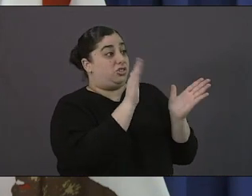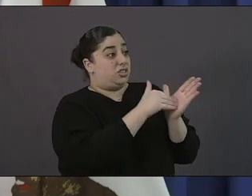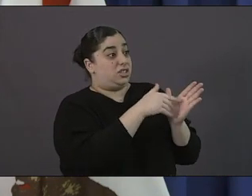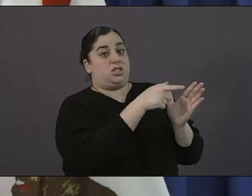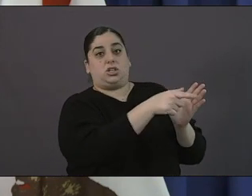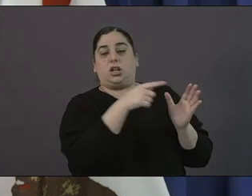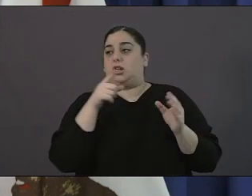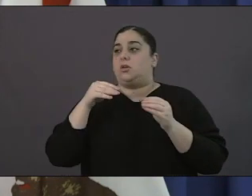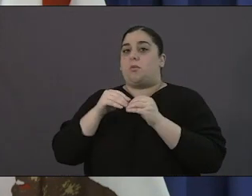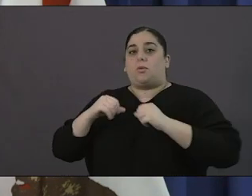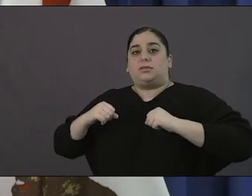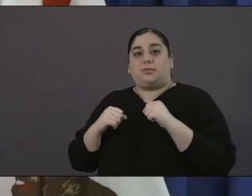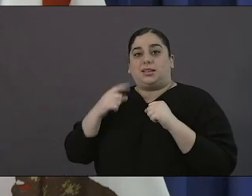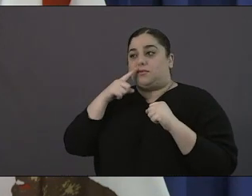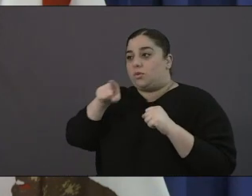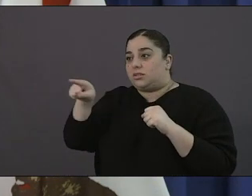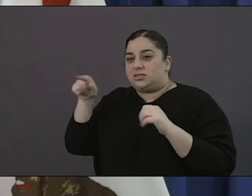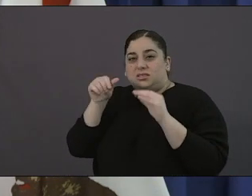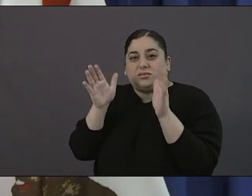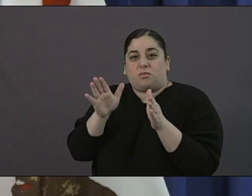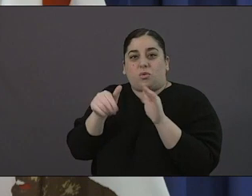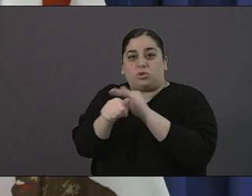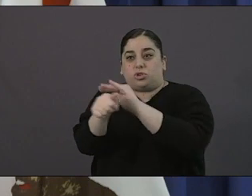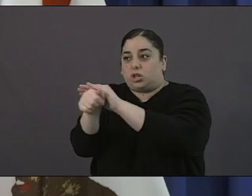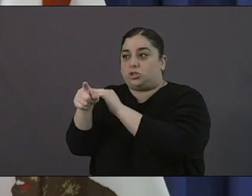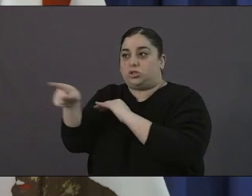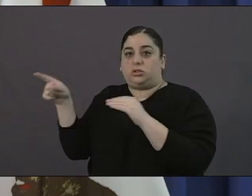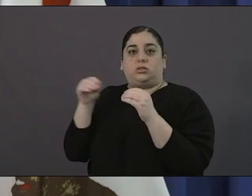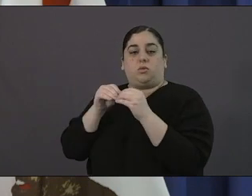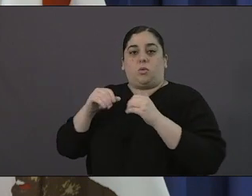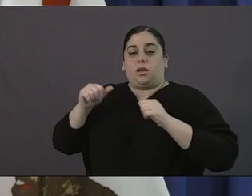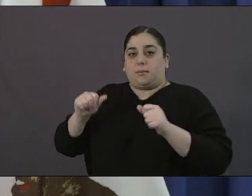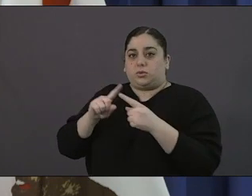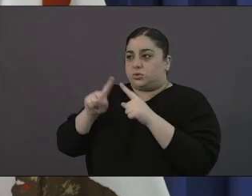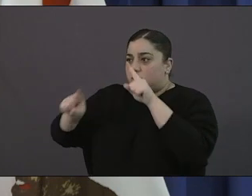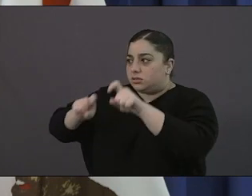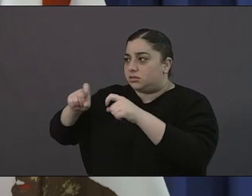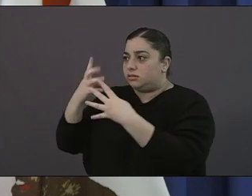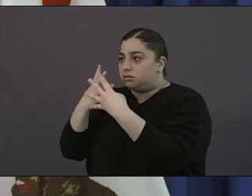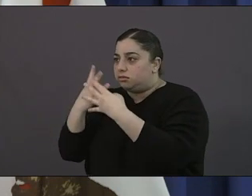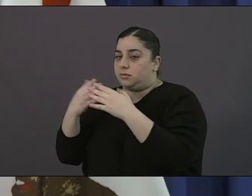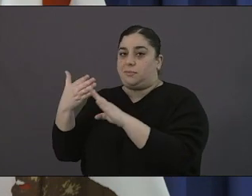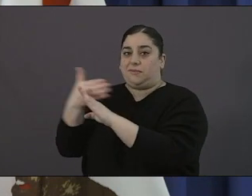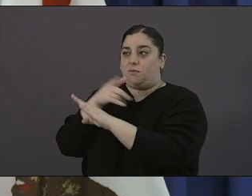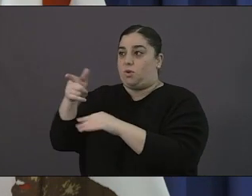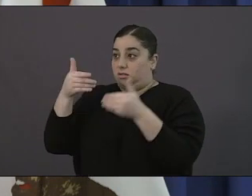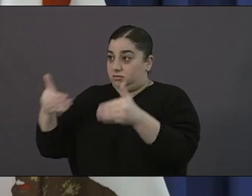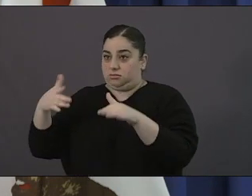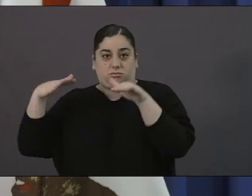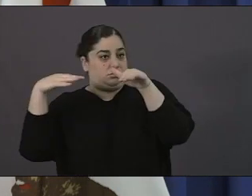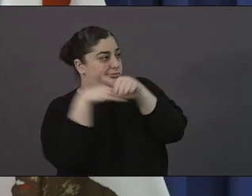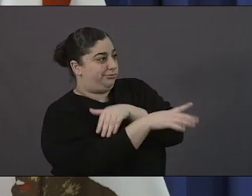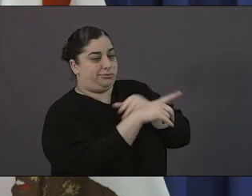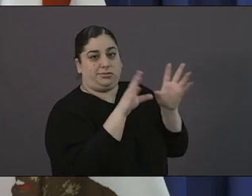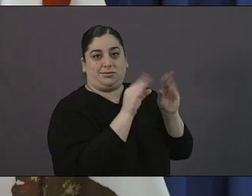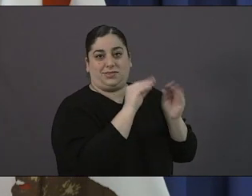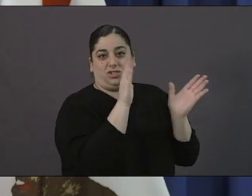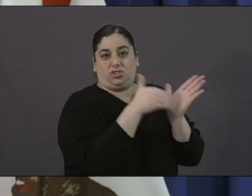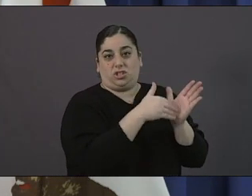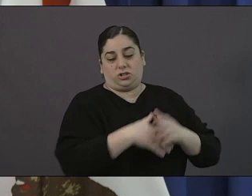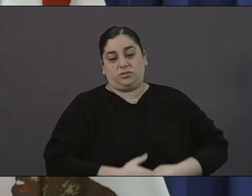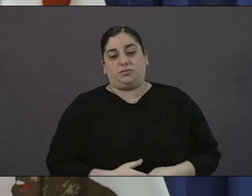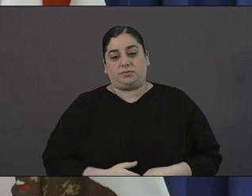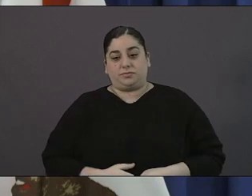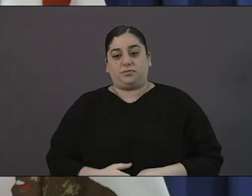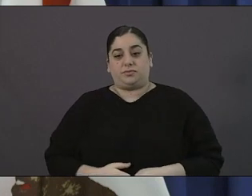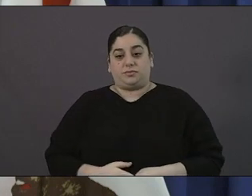bringing people within uh into the convention center itself today between those the intakes that we had into